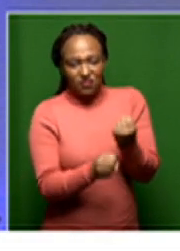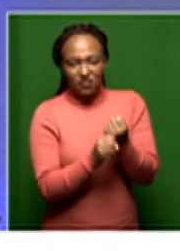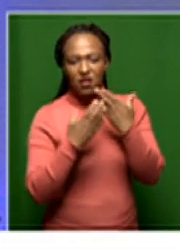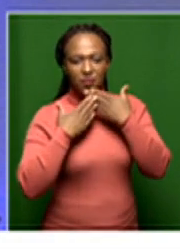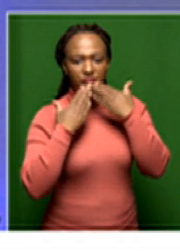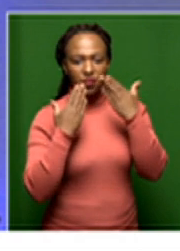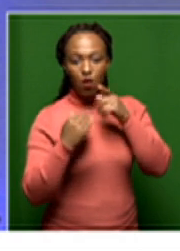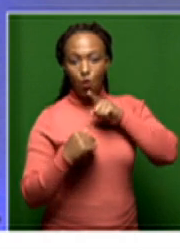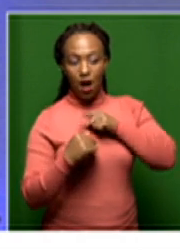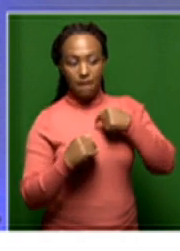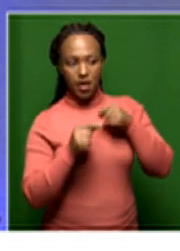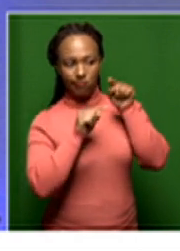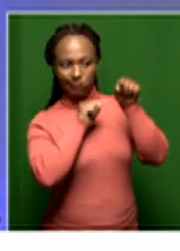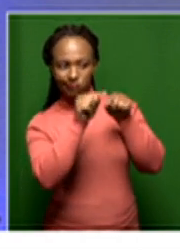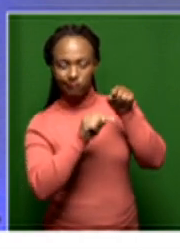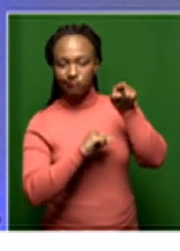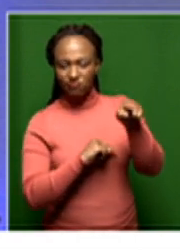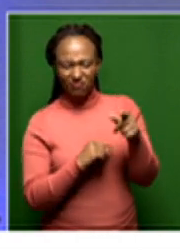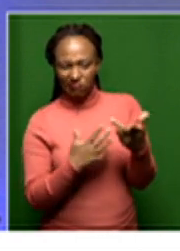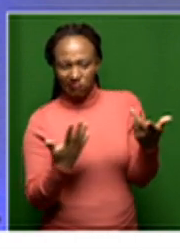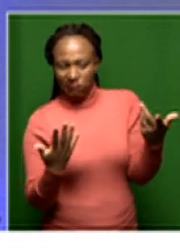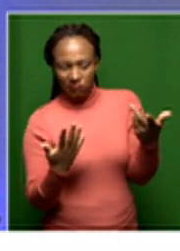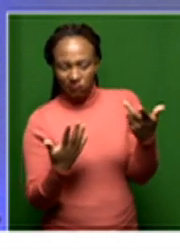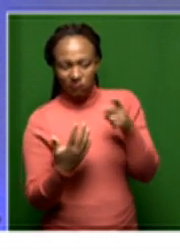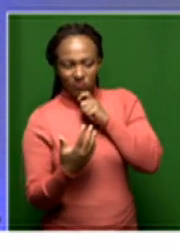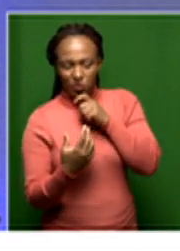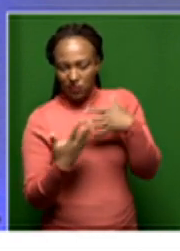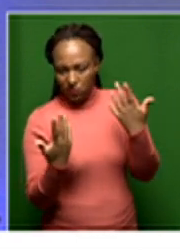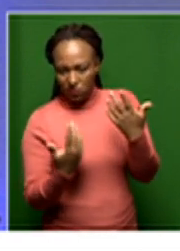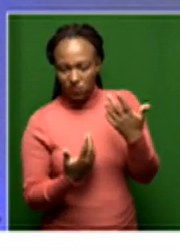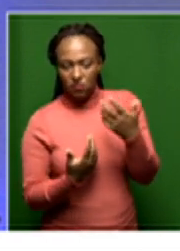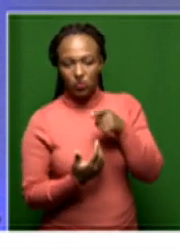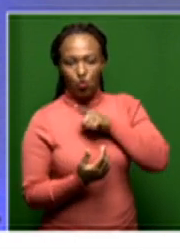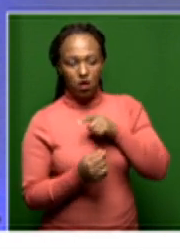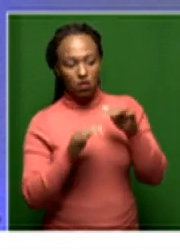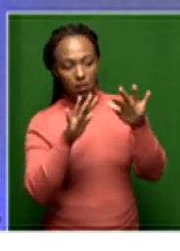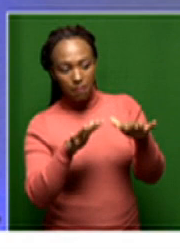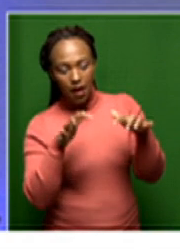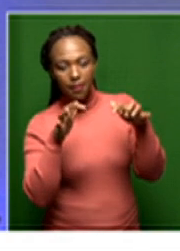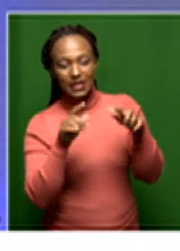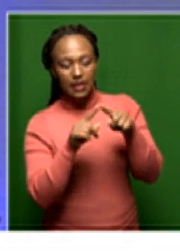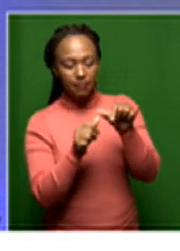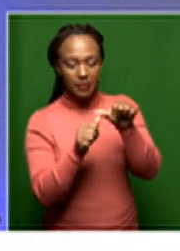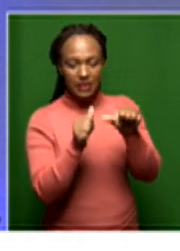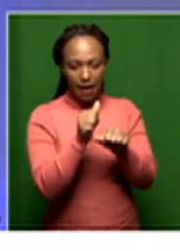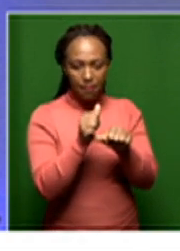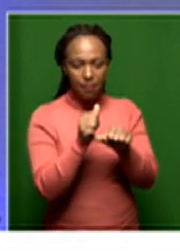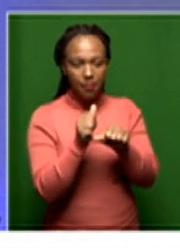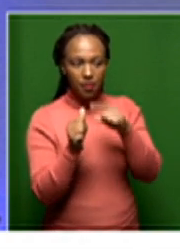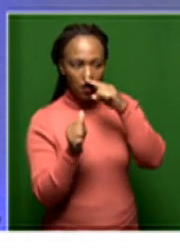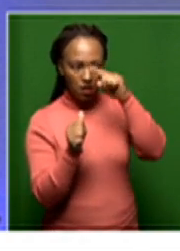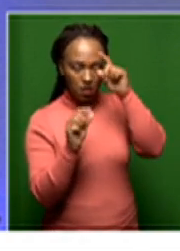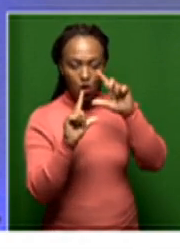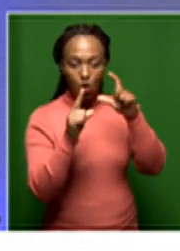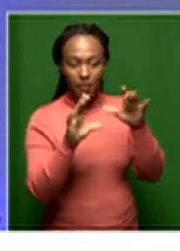that criticism is that harsh is because Parliament, through the subcommittee on the amendment to Section